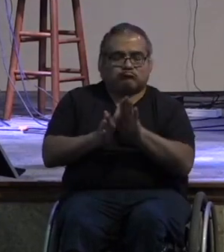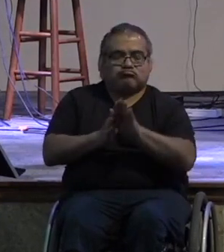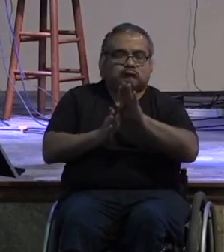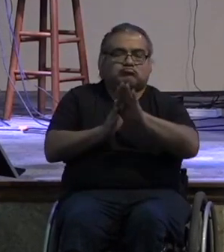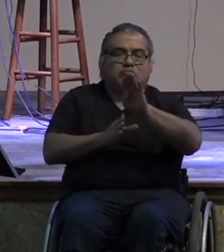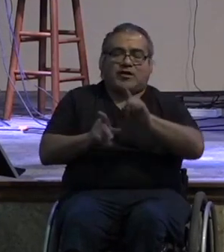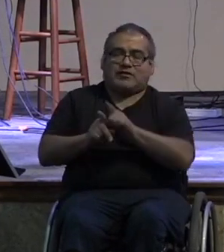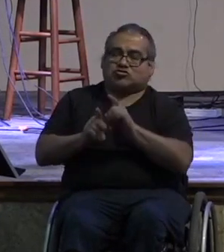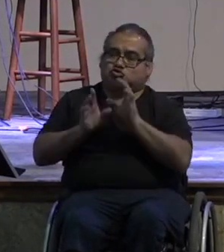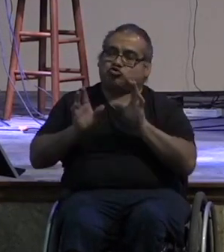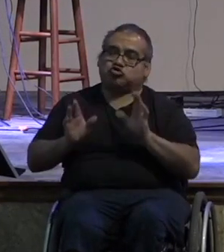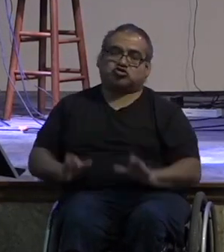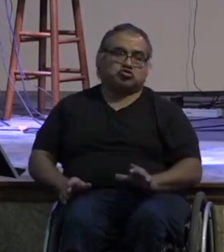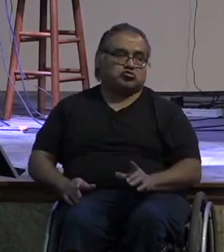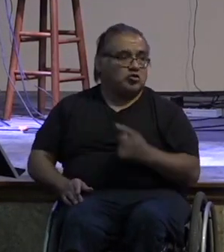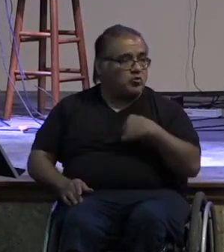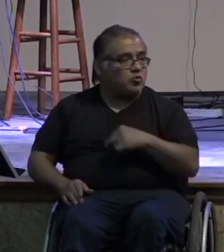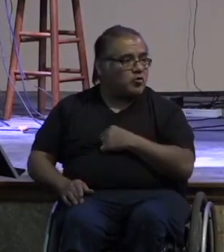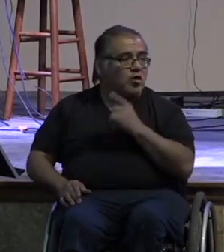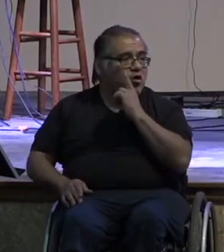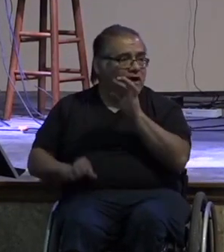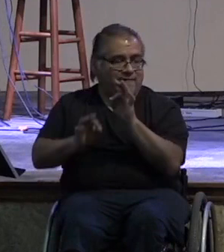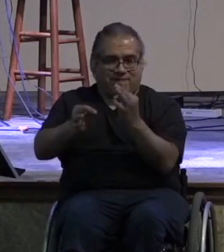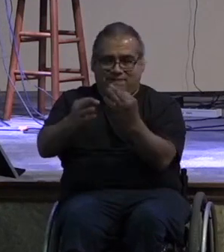jesus we are a family